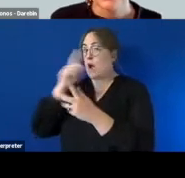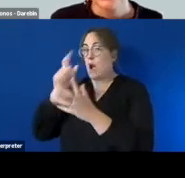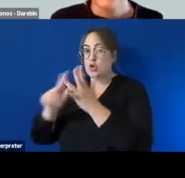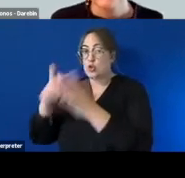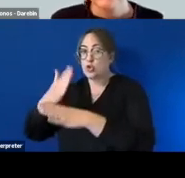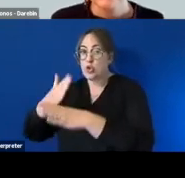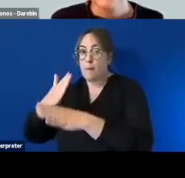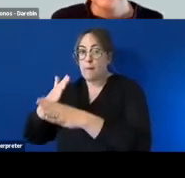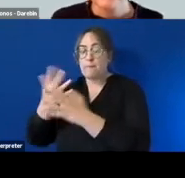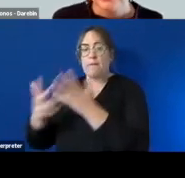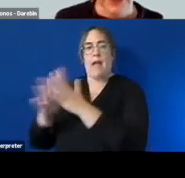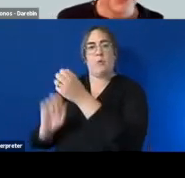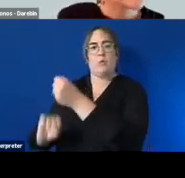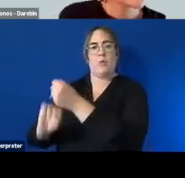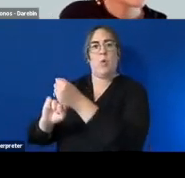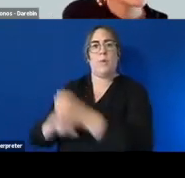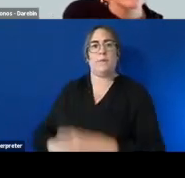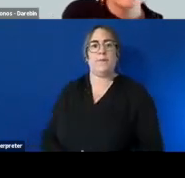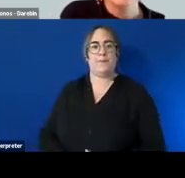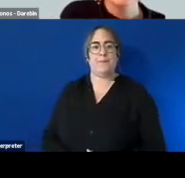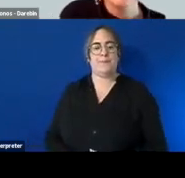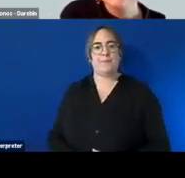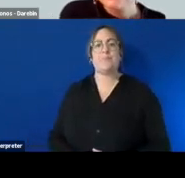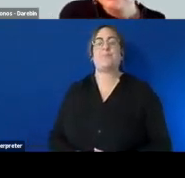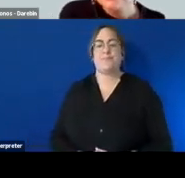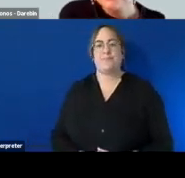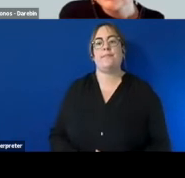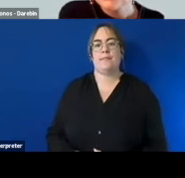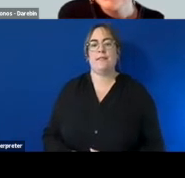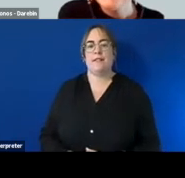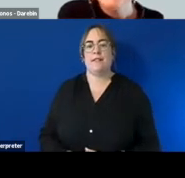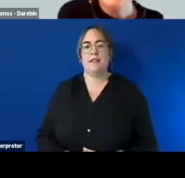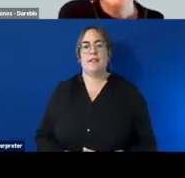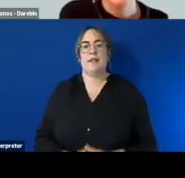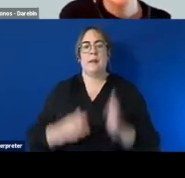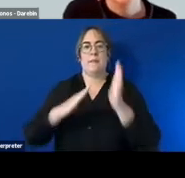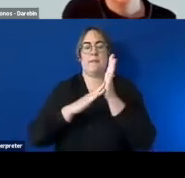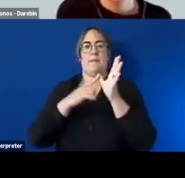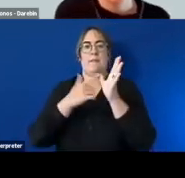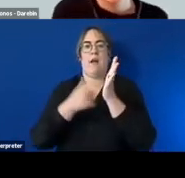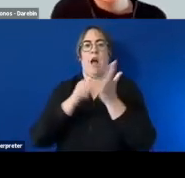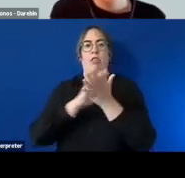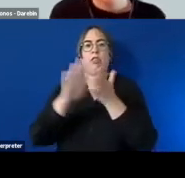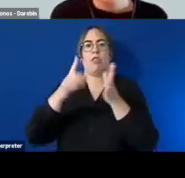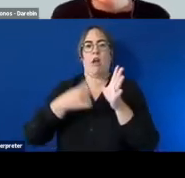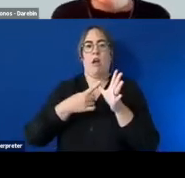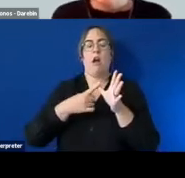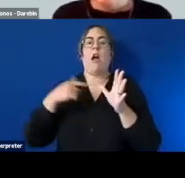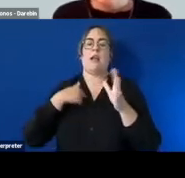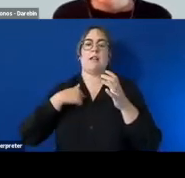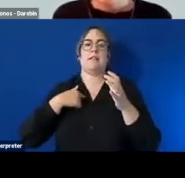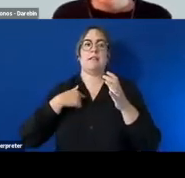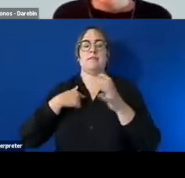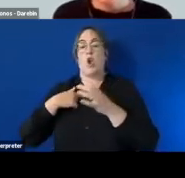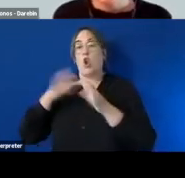uh martha is qualifying actually her question um she's not the employer she's supporting them in securing